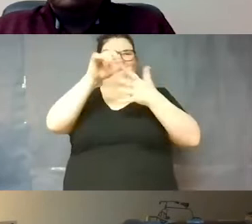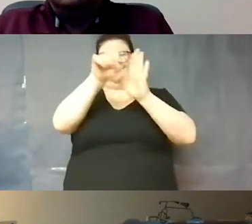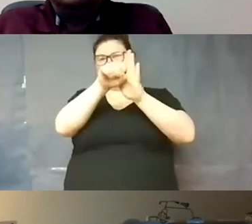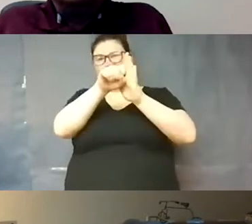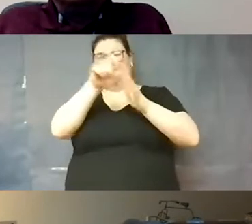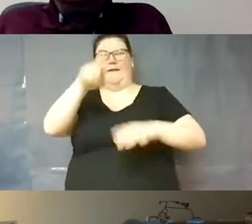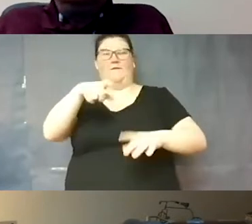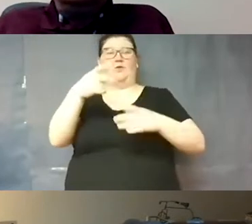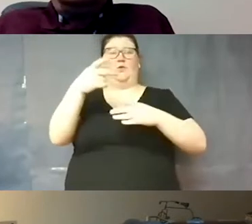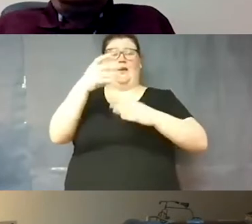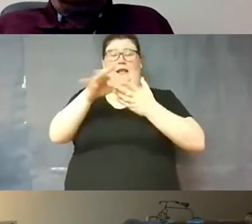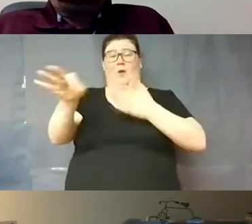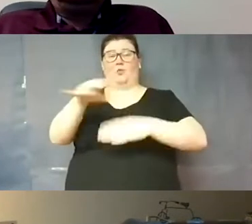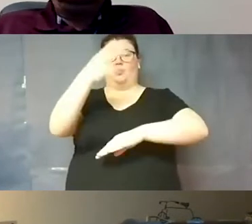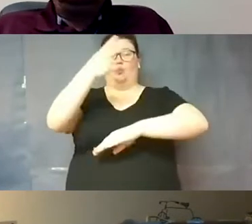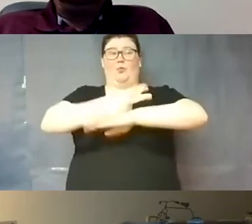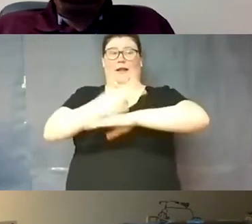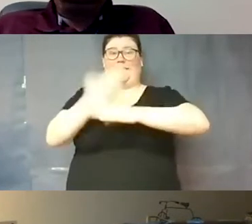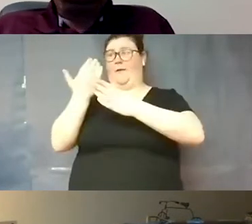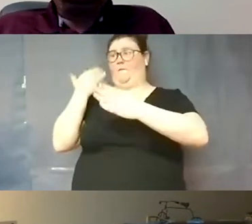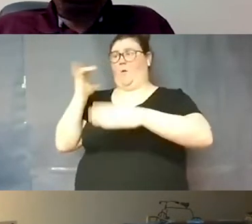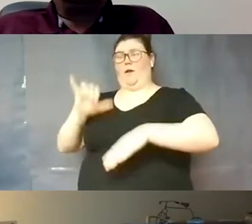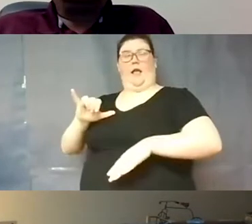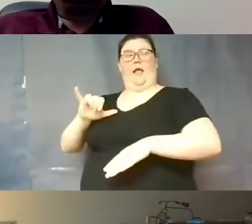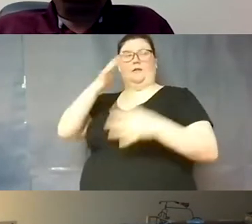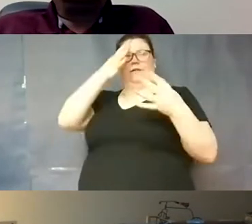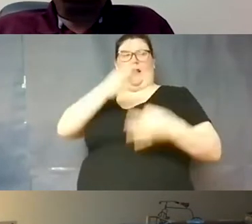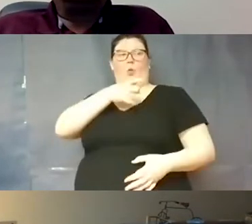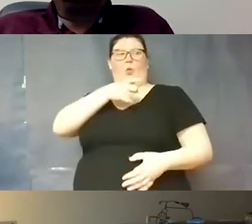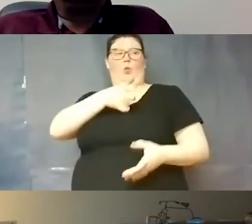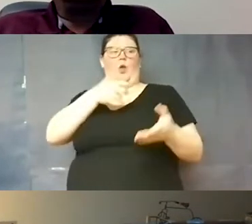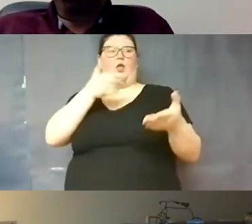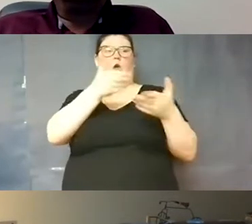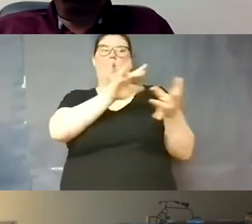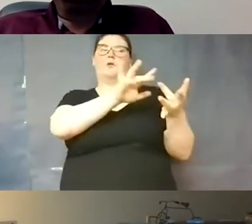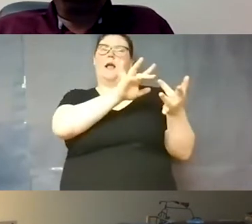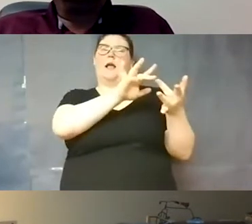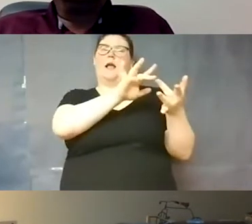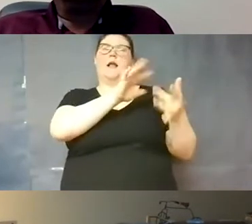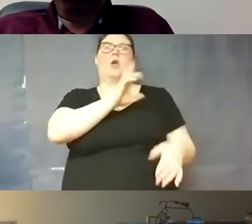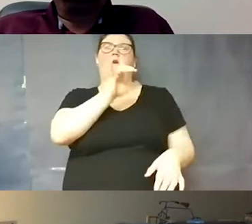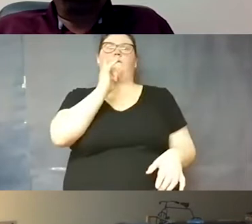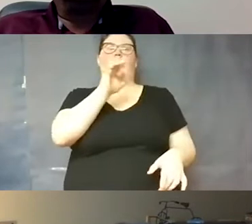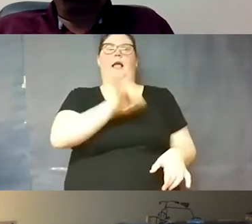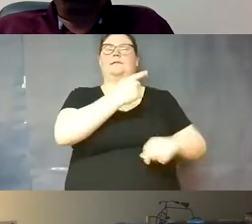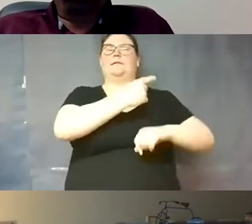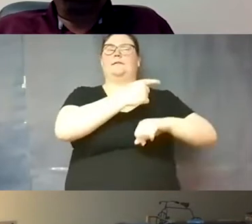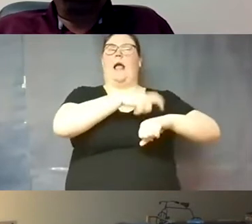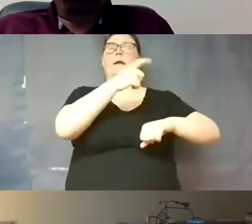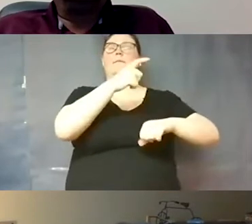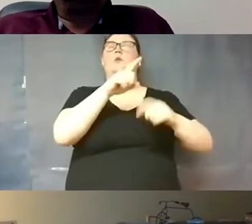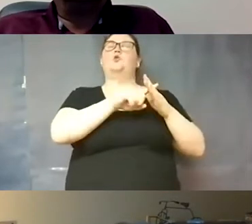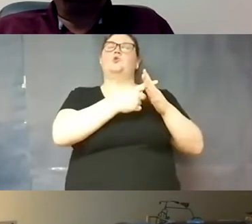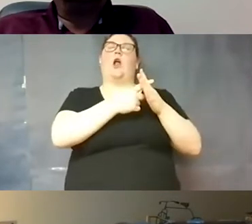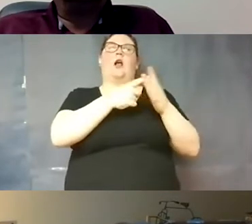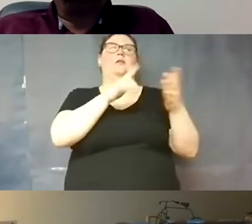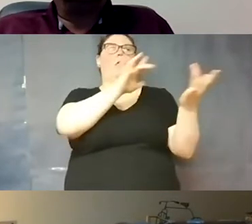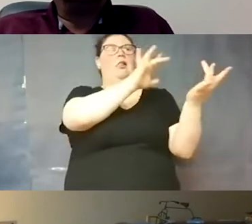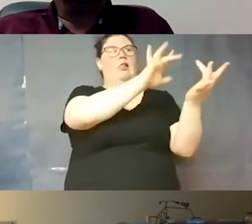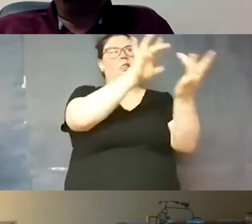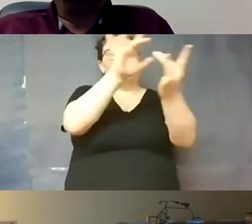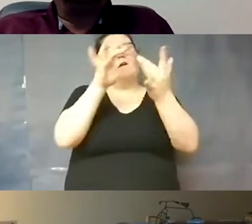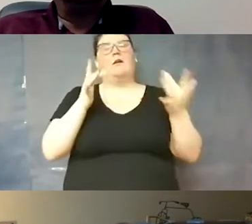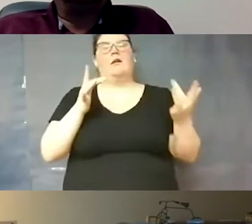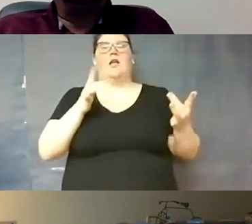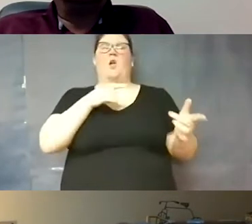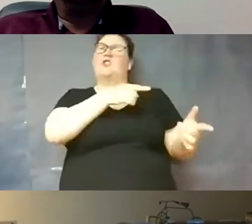two days prior to that to decide who the close contacts were at that time um to start our close contacts and it's really hard because people say